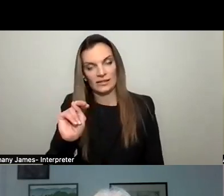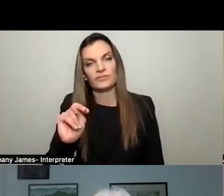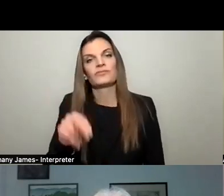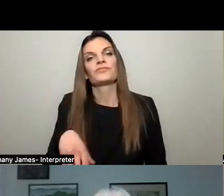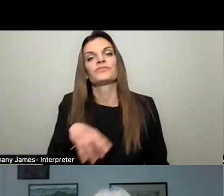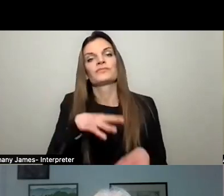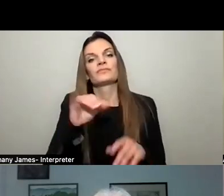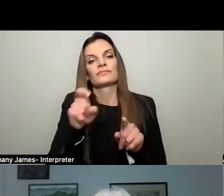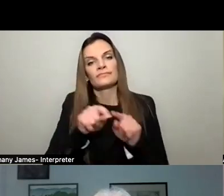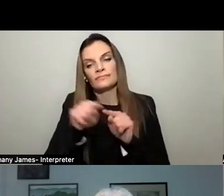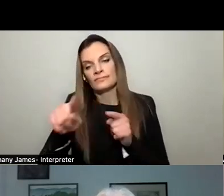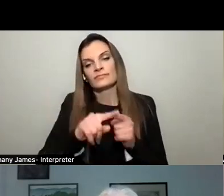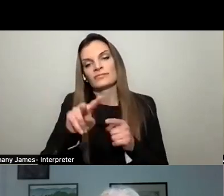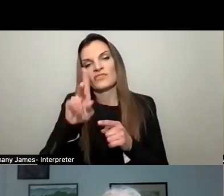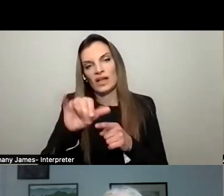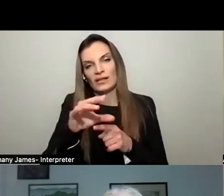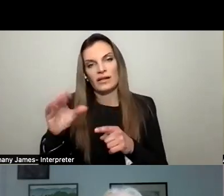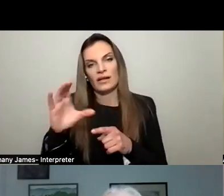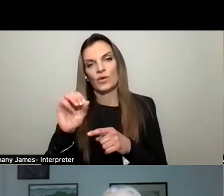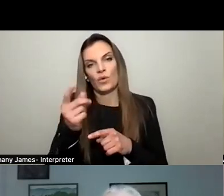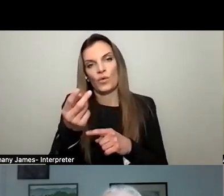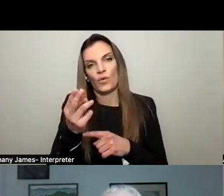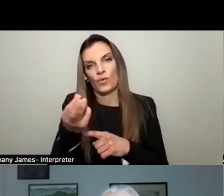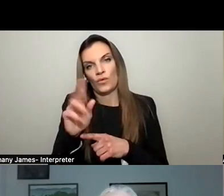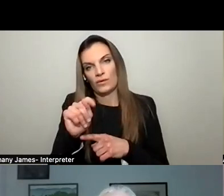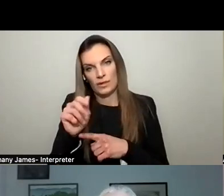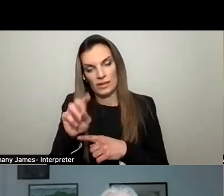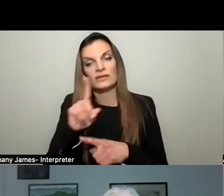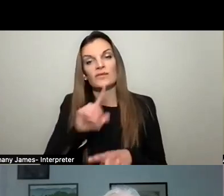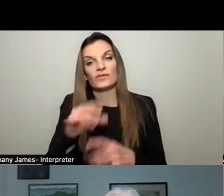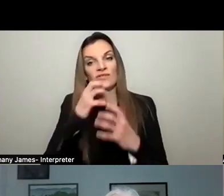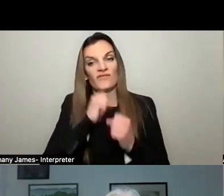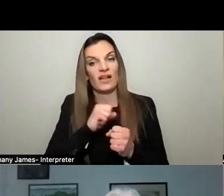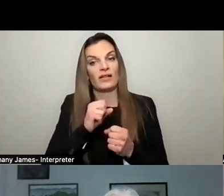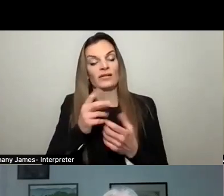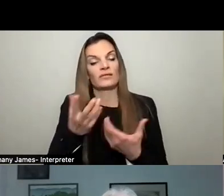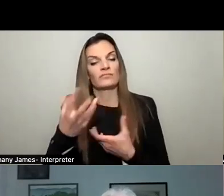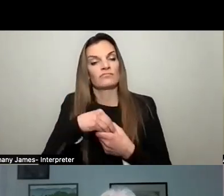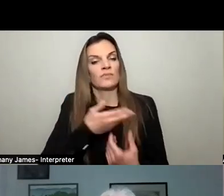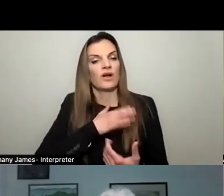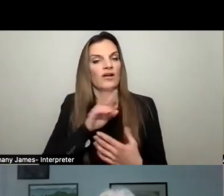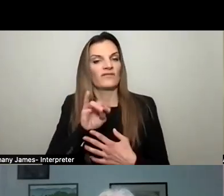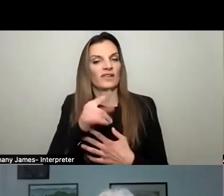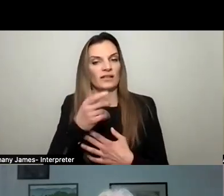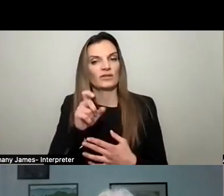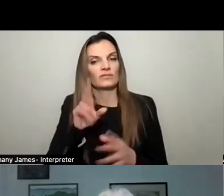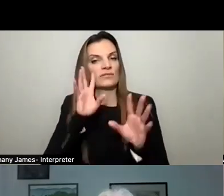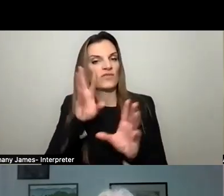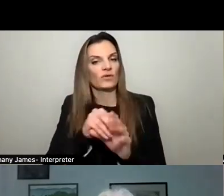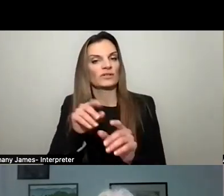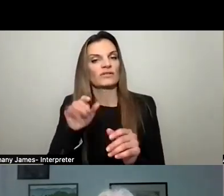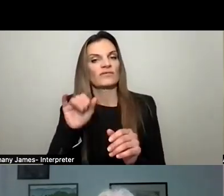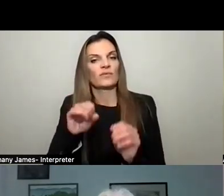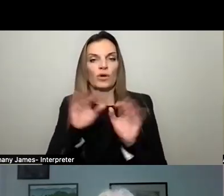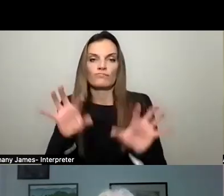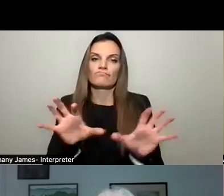down Valley and Cortland. Is there a valuable portion of our inner village and really should be more focused on for the decorations and